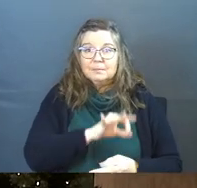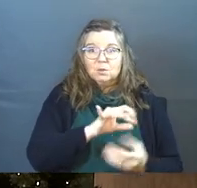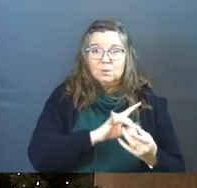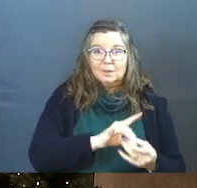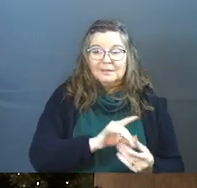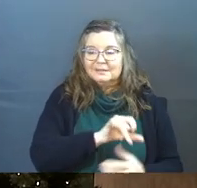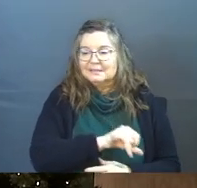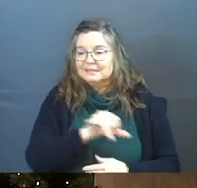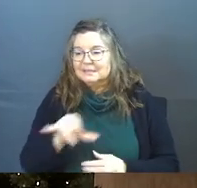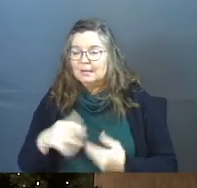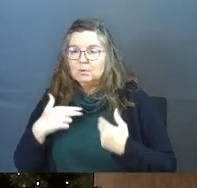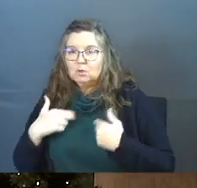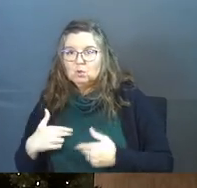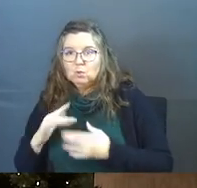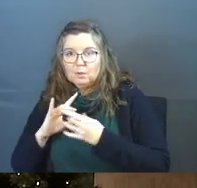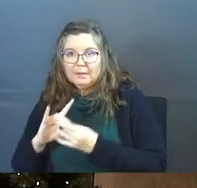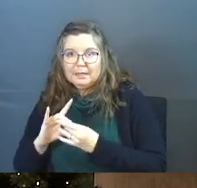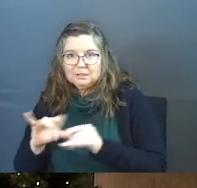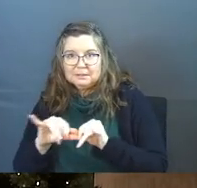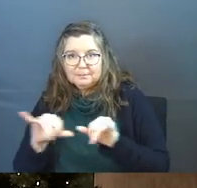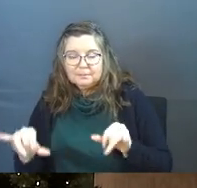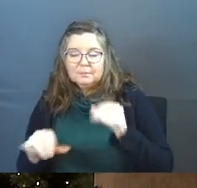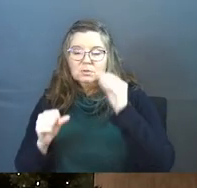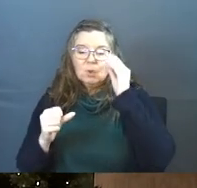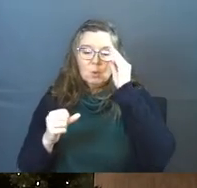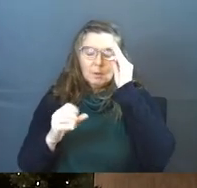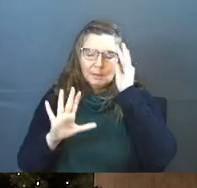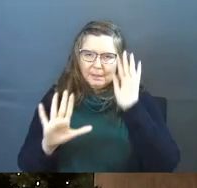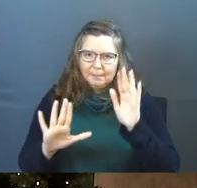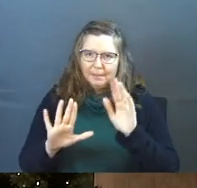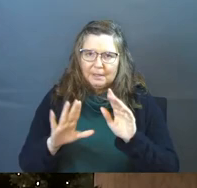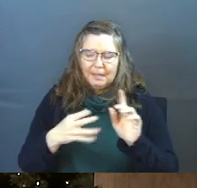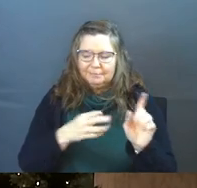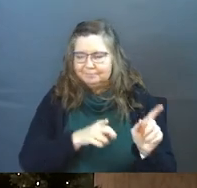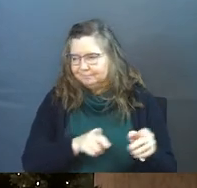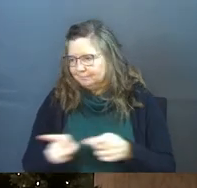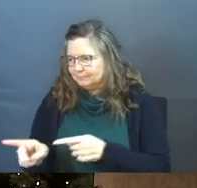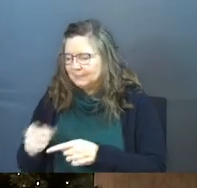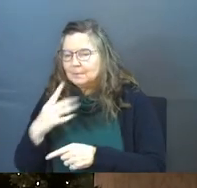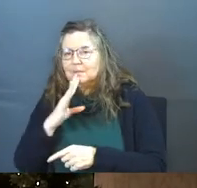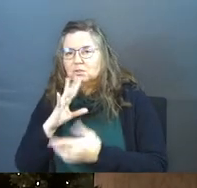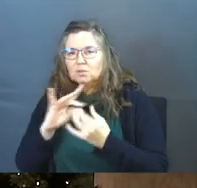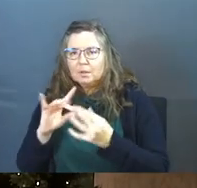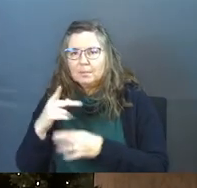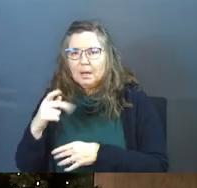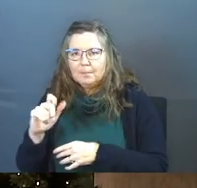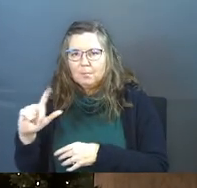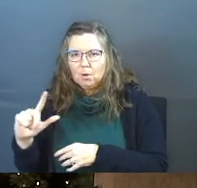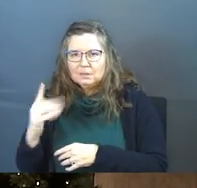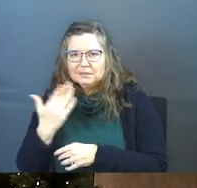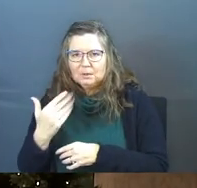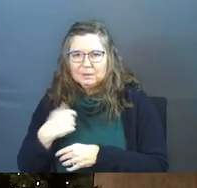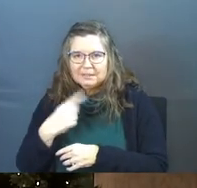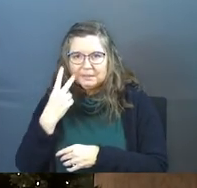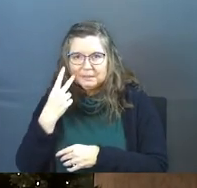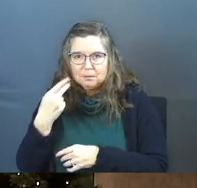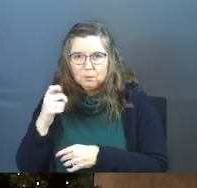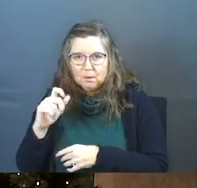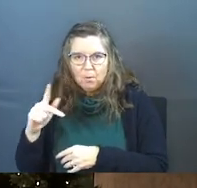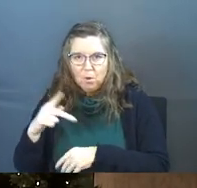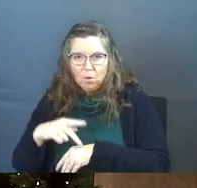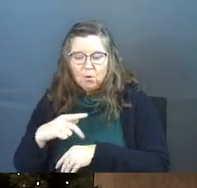relationships. It's the same in human relationships. So let me take a right turn. I want to tell you about Paul here, because there's some things I want to see with Paul.